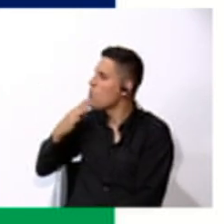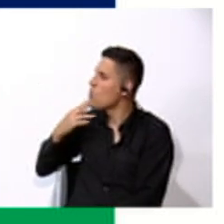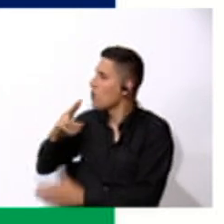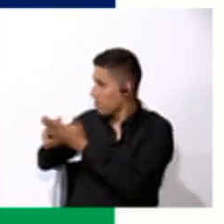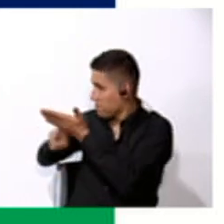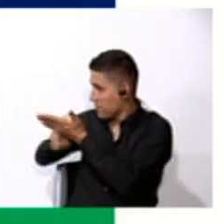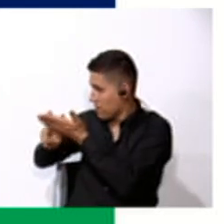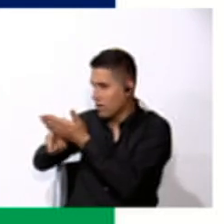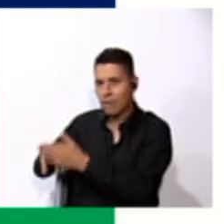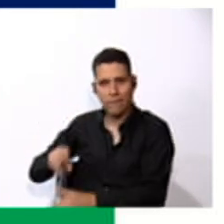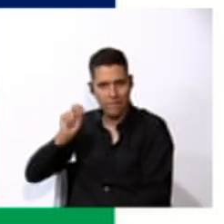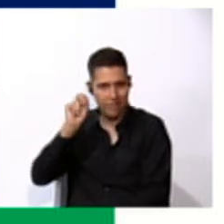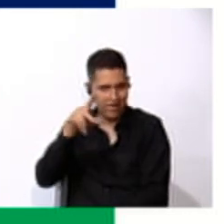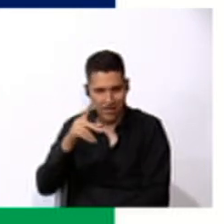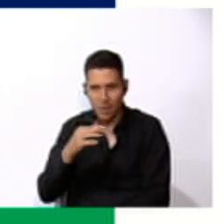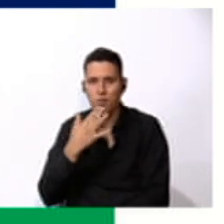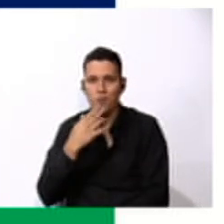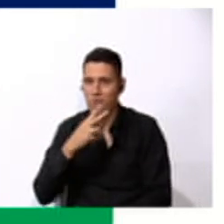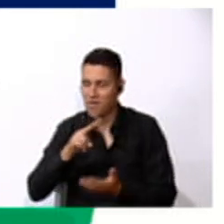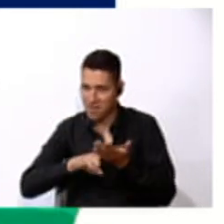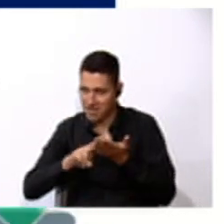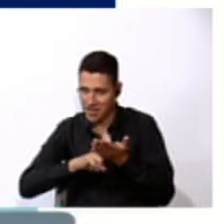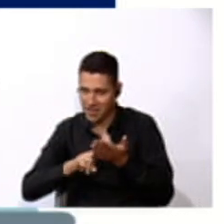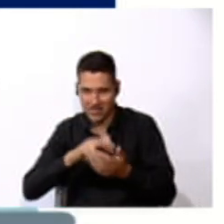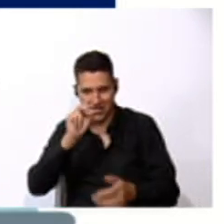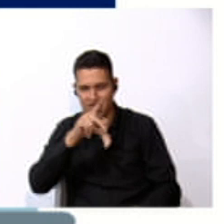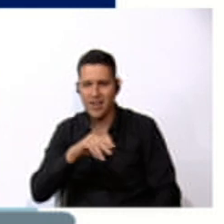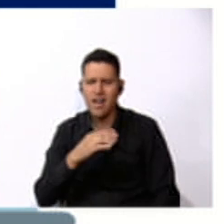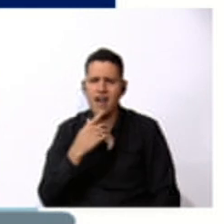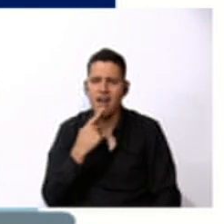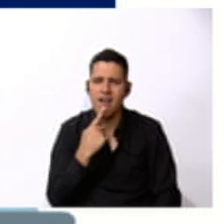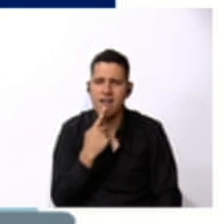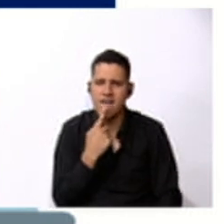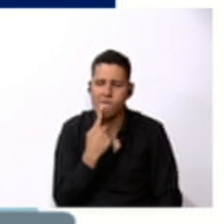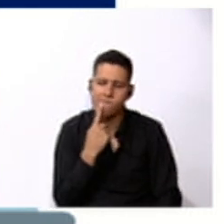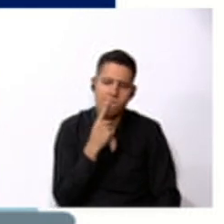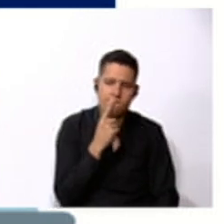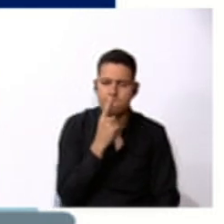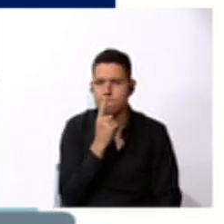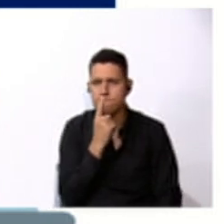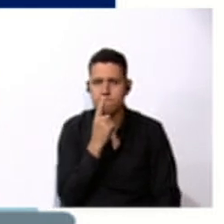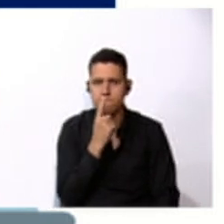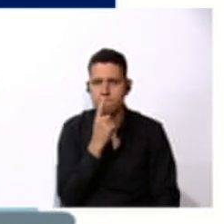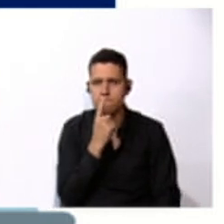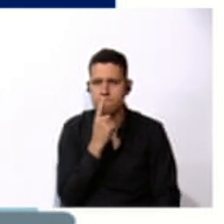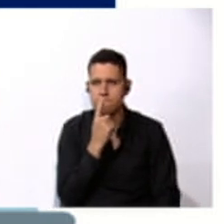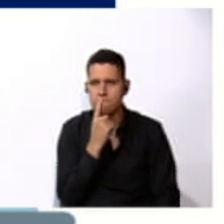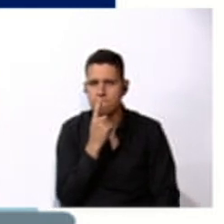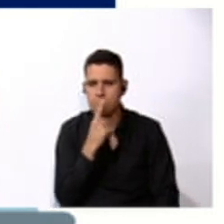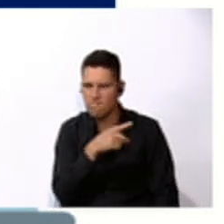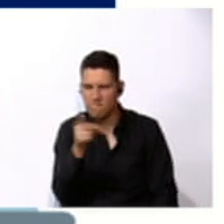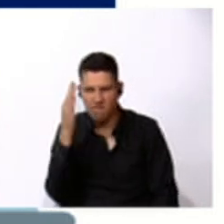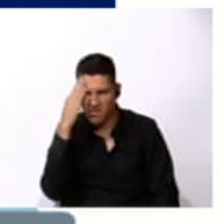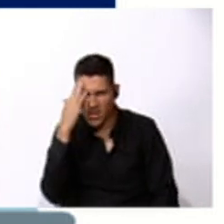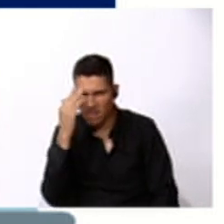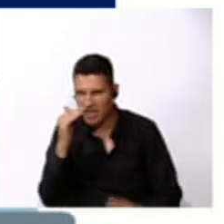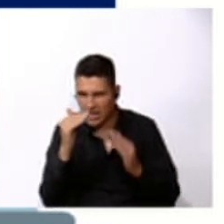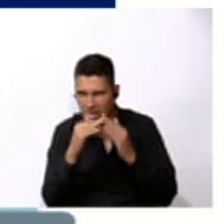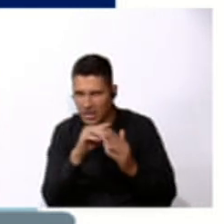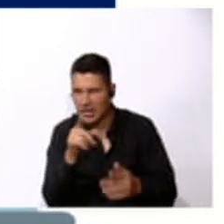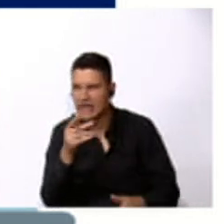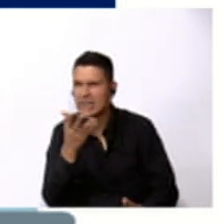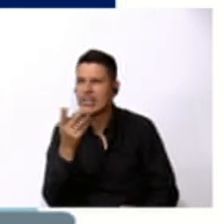Okay, let's move color green. Hmm, do you know at home? No?